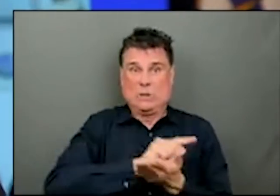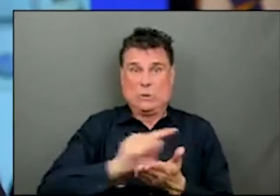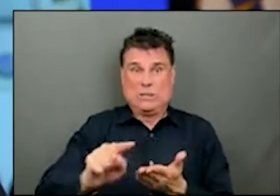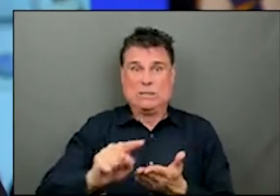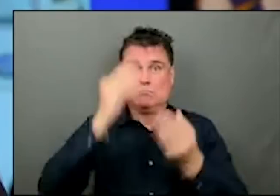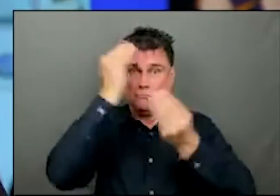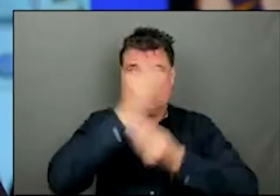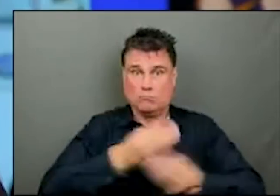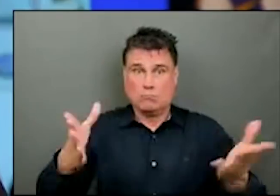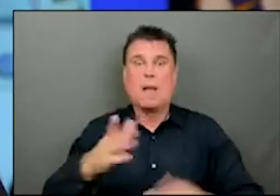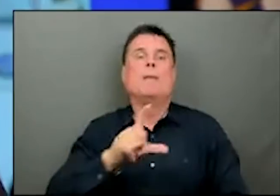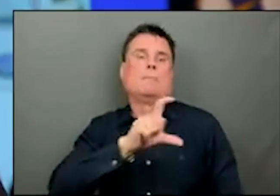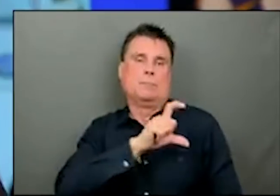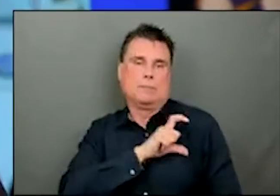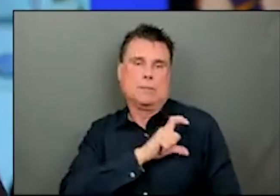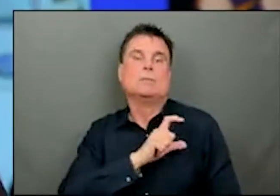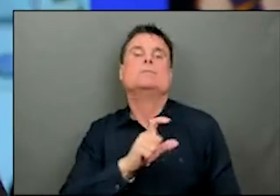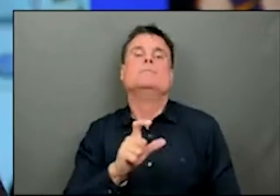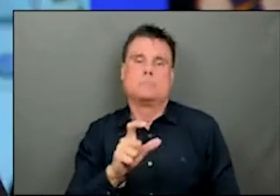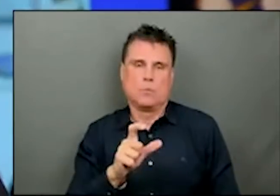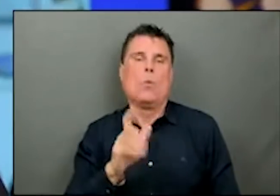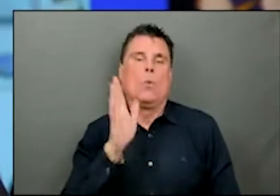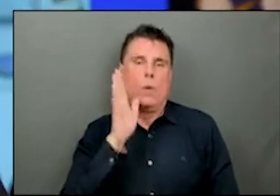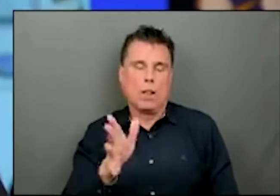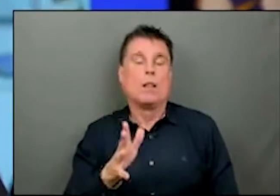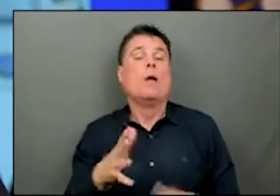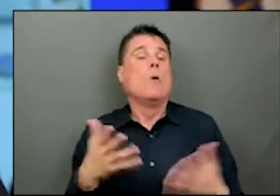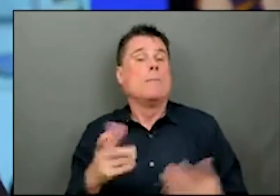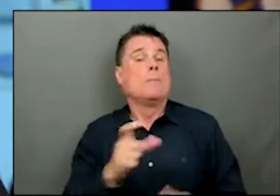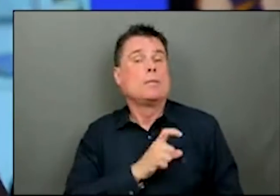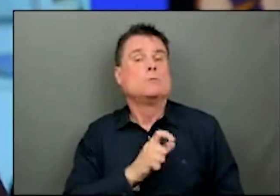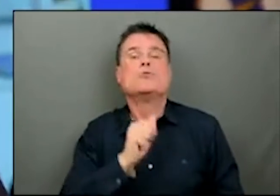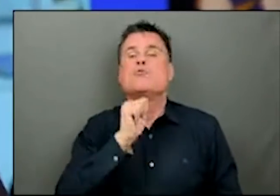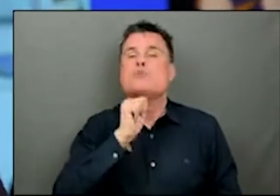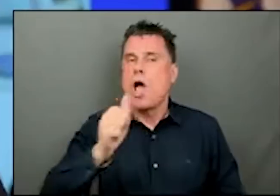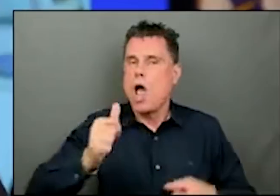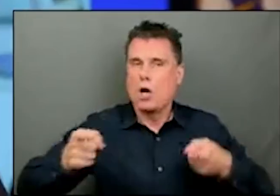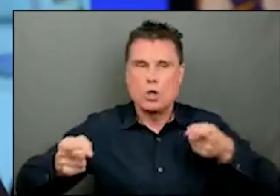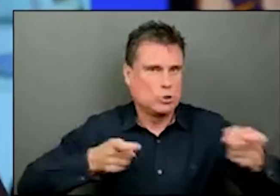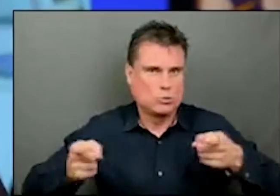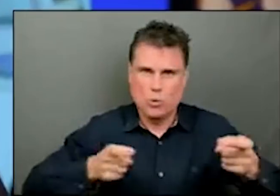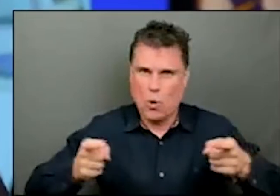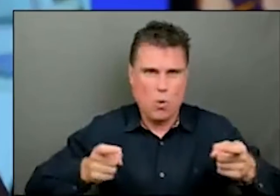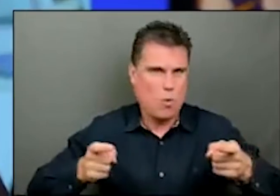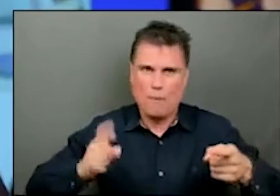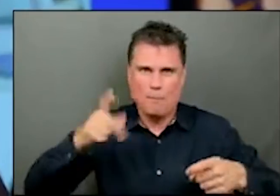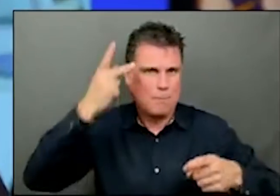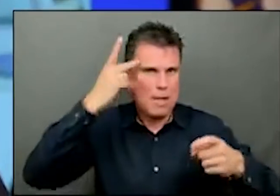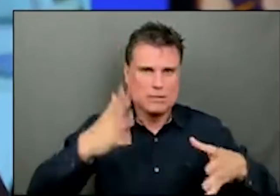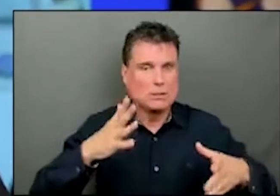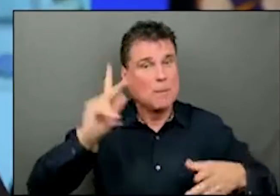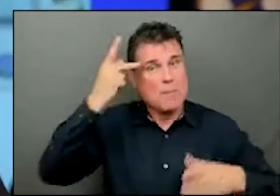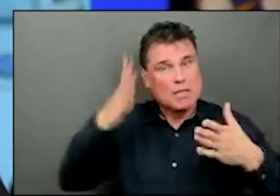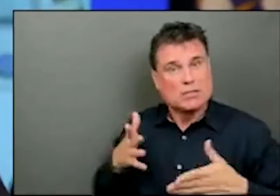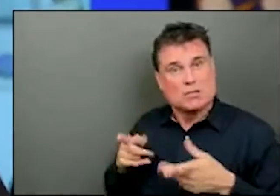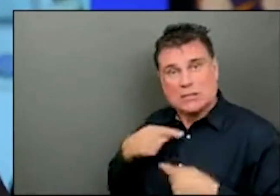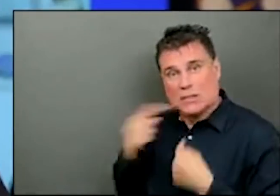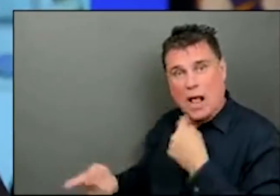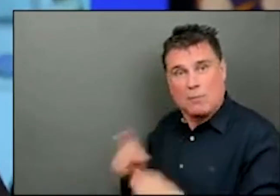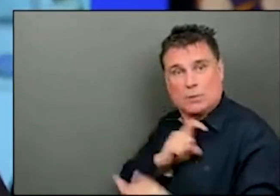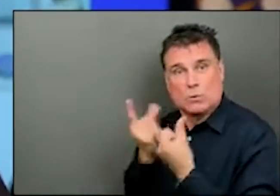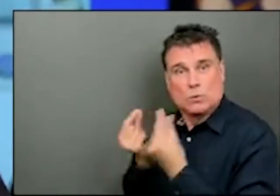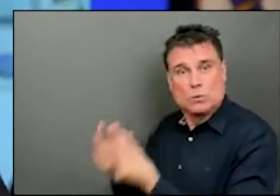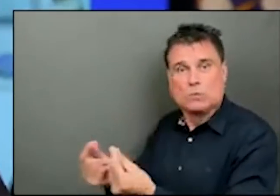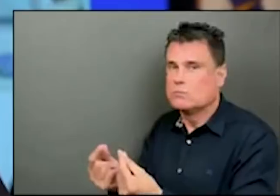directed by politicians. Thank goodness for that. We lay out the orders. We lay out the laws. it's up to law enforcement